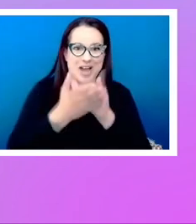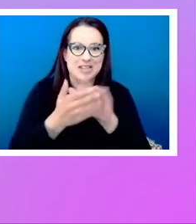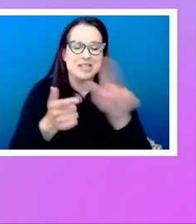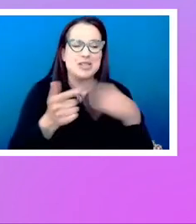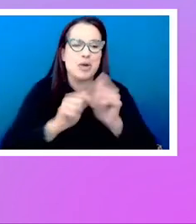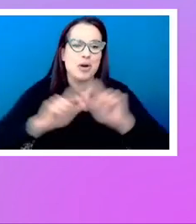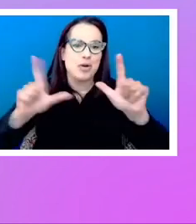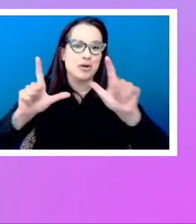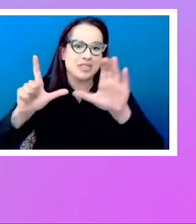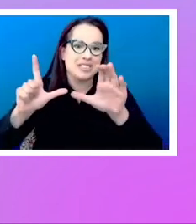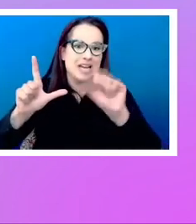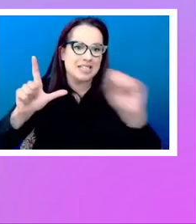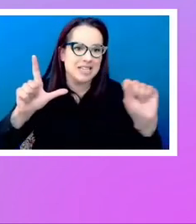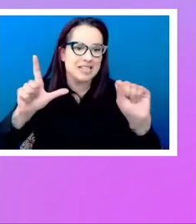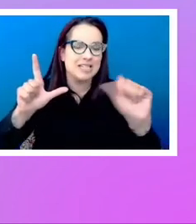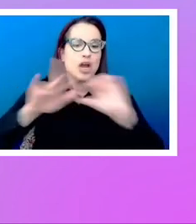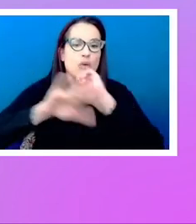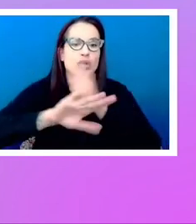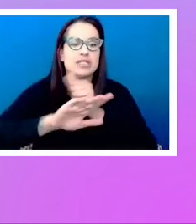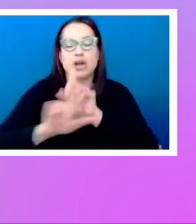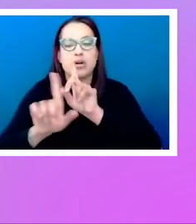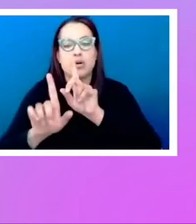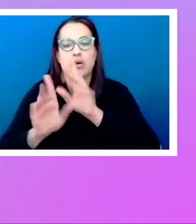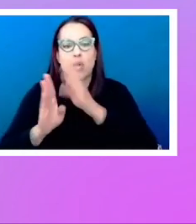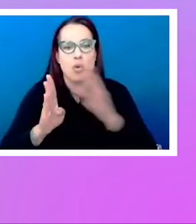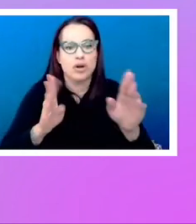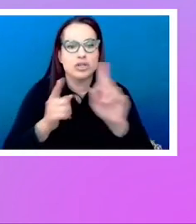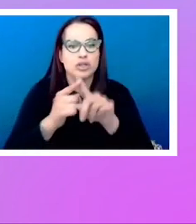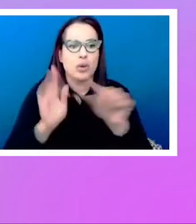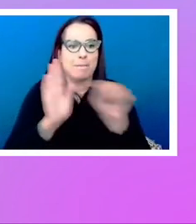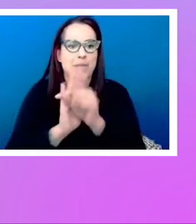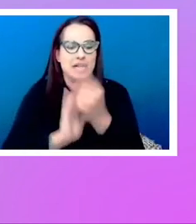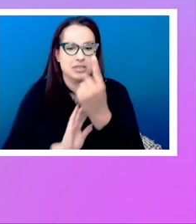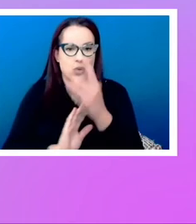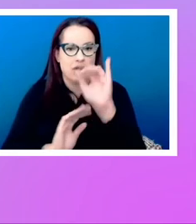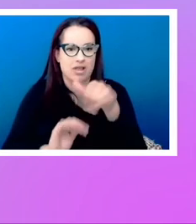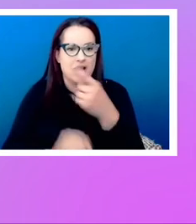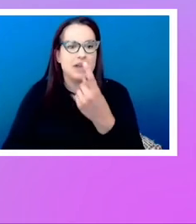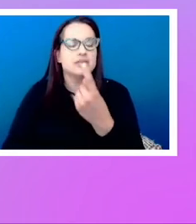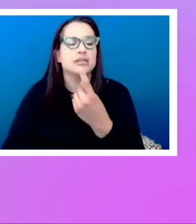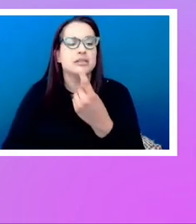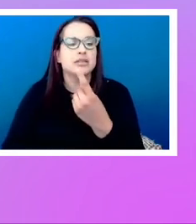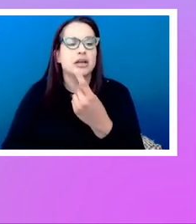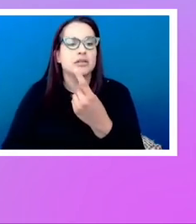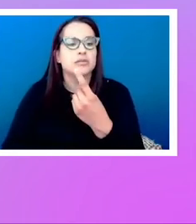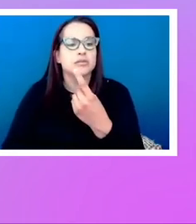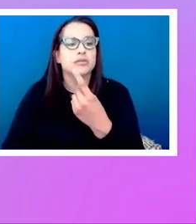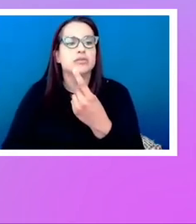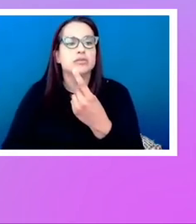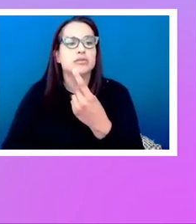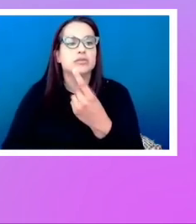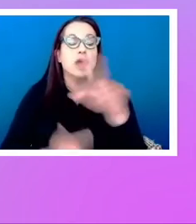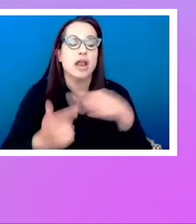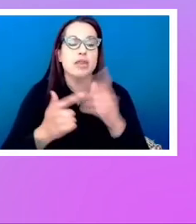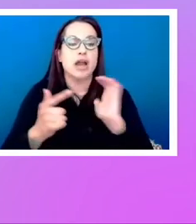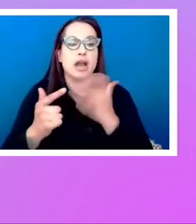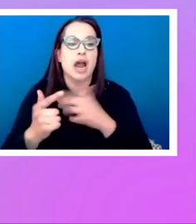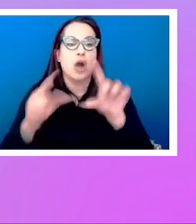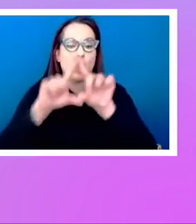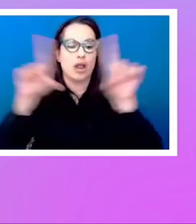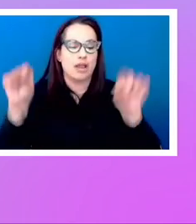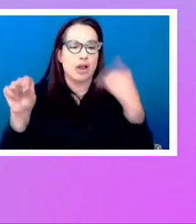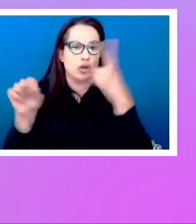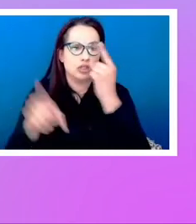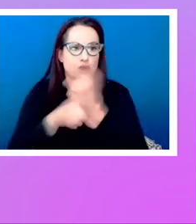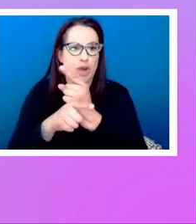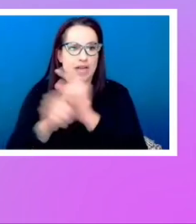and we set order to minus one on that item. And then our layout looks correct. And we think that's